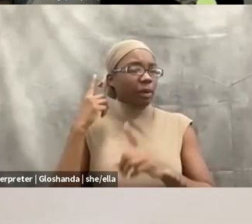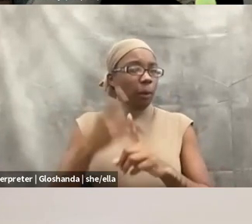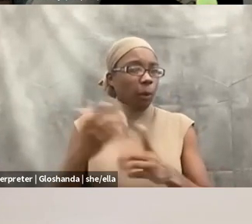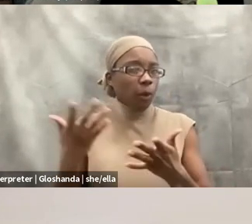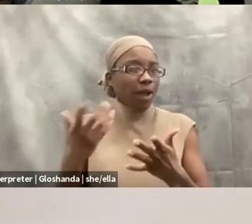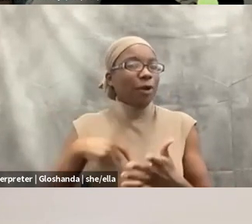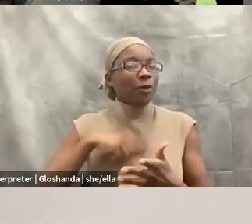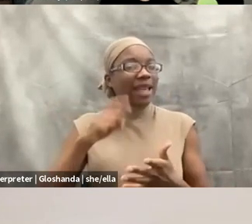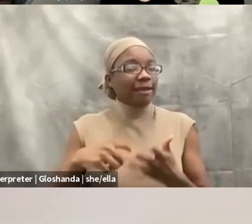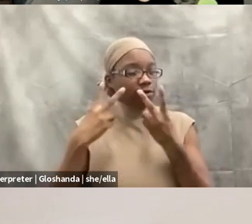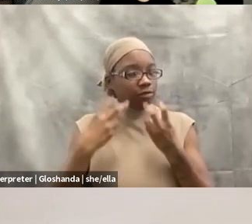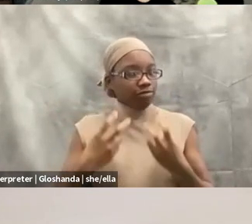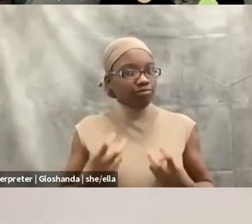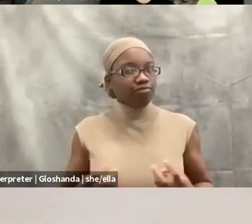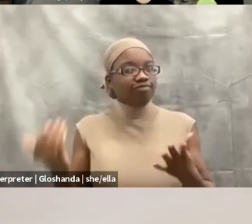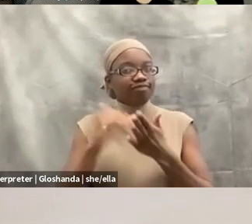questions constantly.